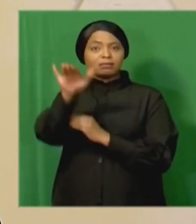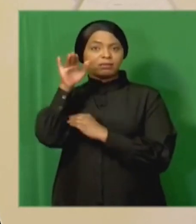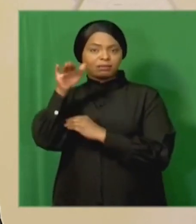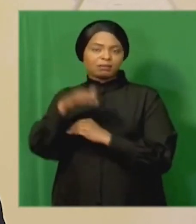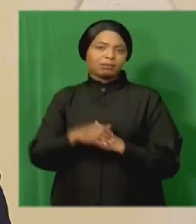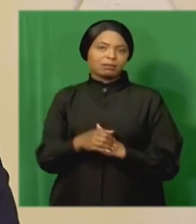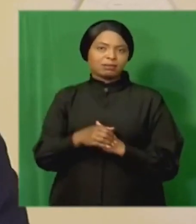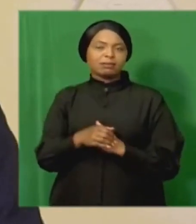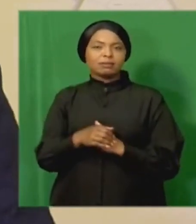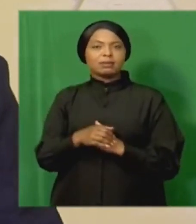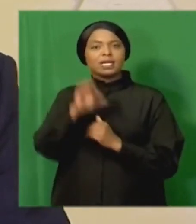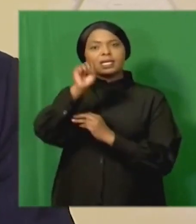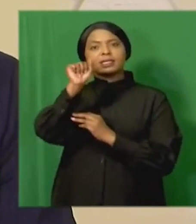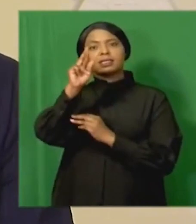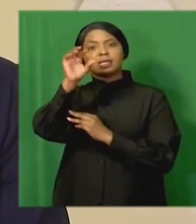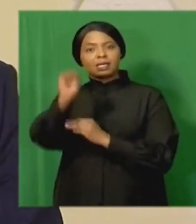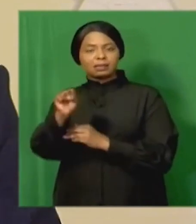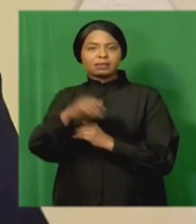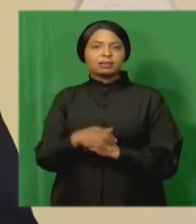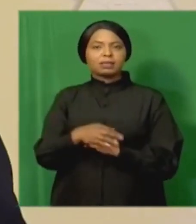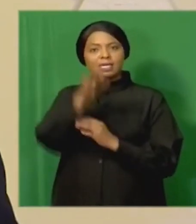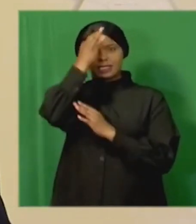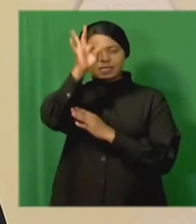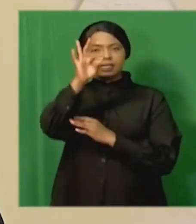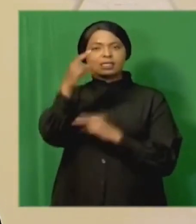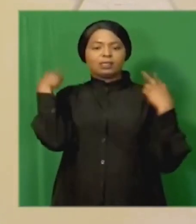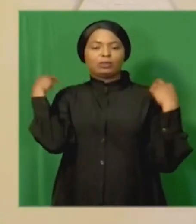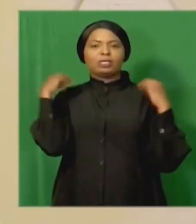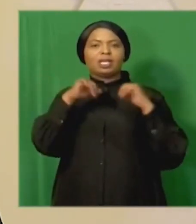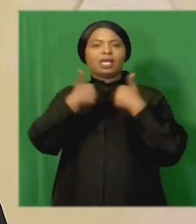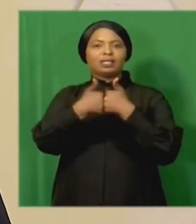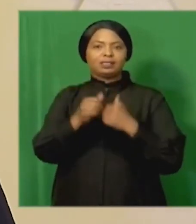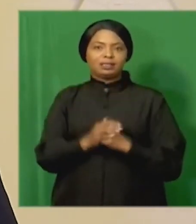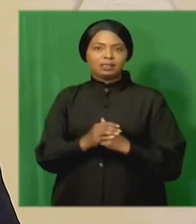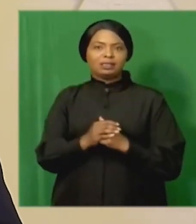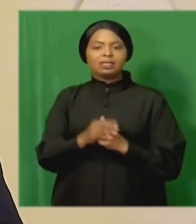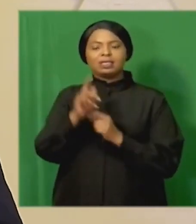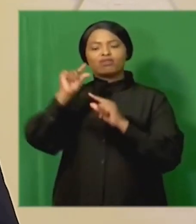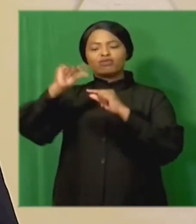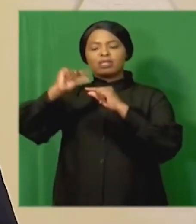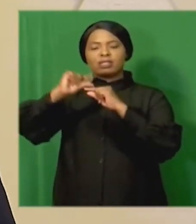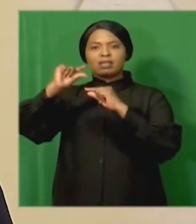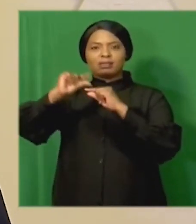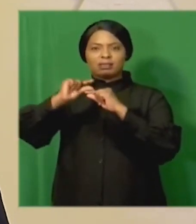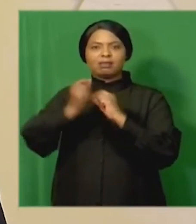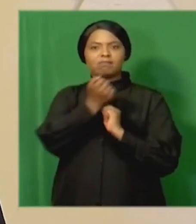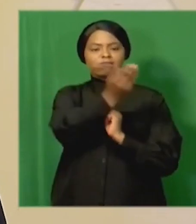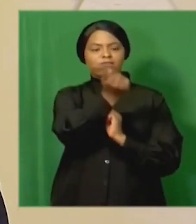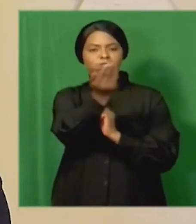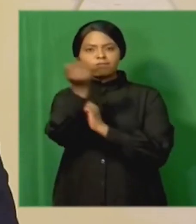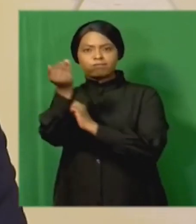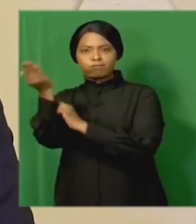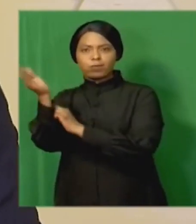SARS State Security Agency and Transnet The